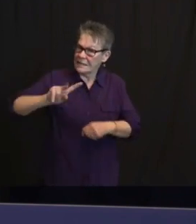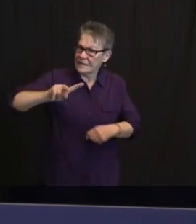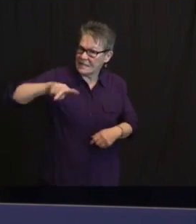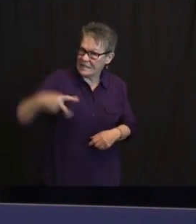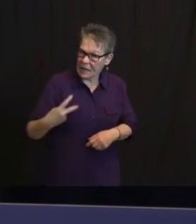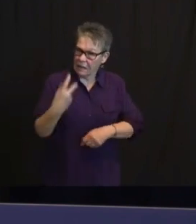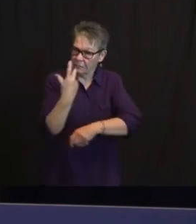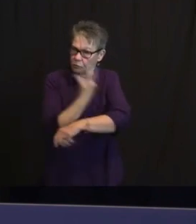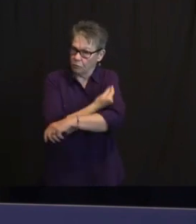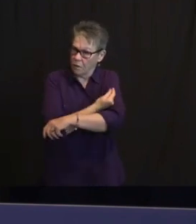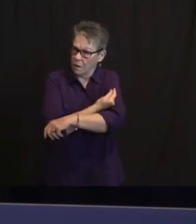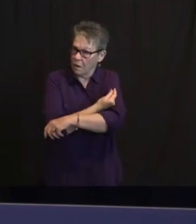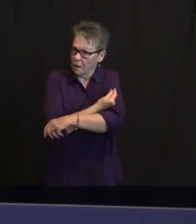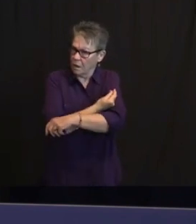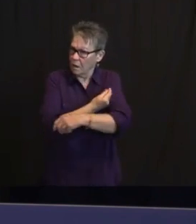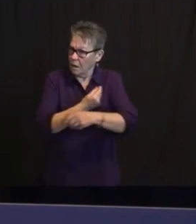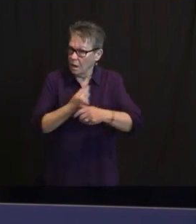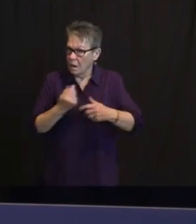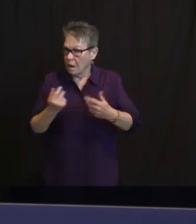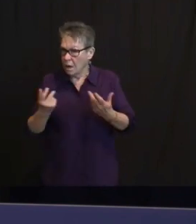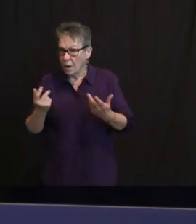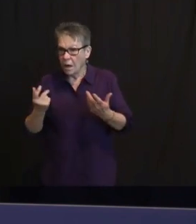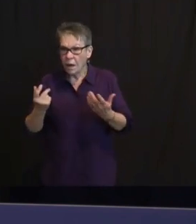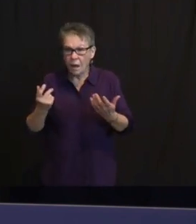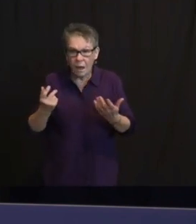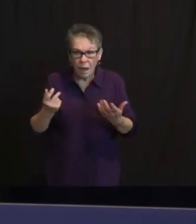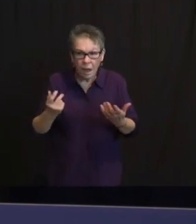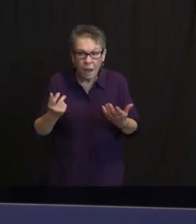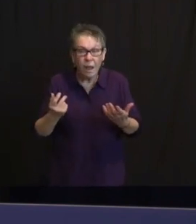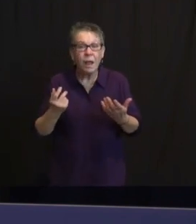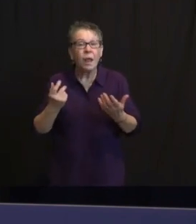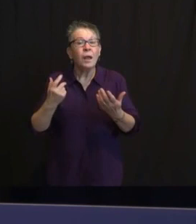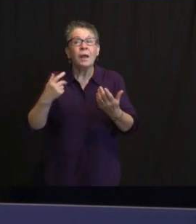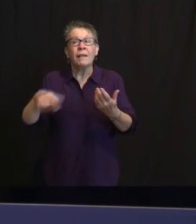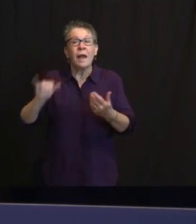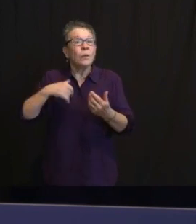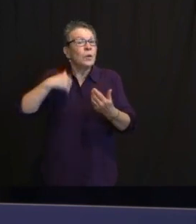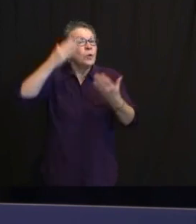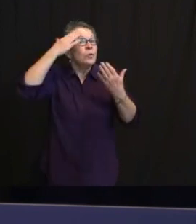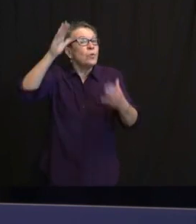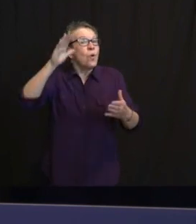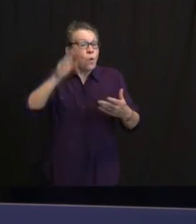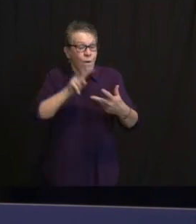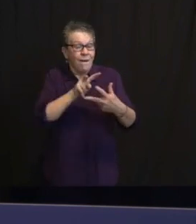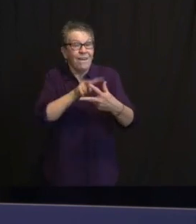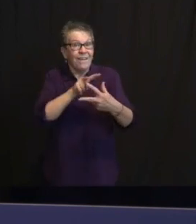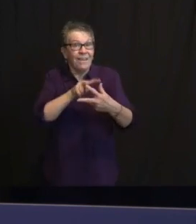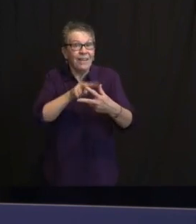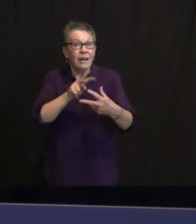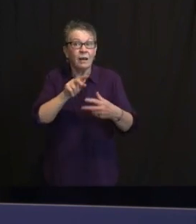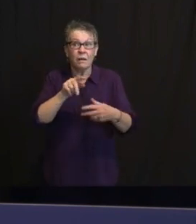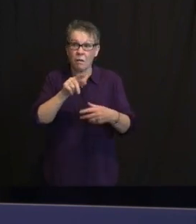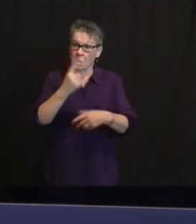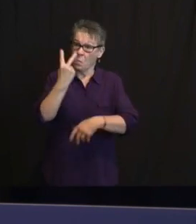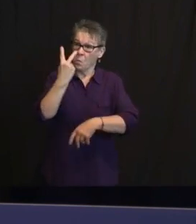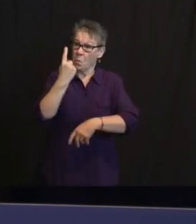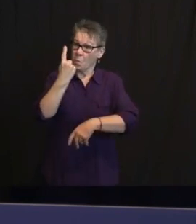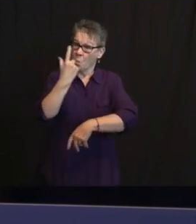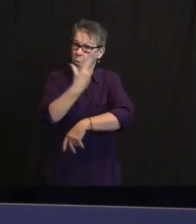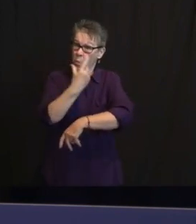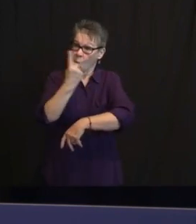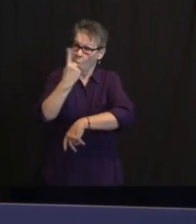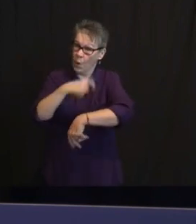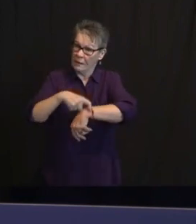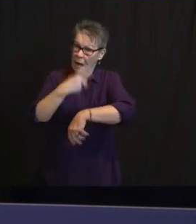JUST ONE DOSE OF THE VACCINE WOULD BE LONG-TERM, OR HOW LONG YOU WOULD BE PROTECTED AGAINST COVID-19 WITH JUST